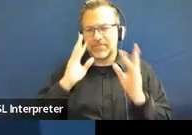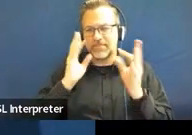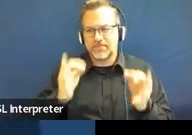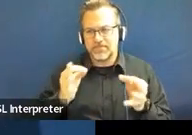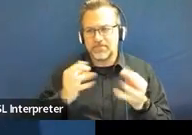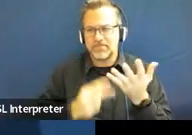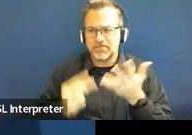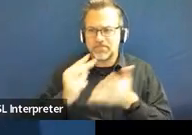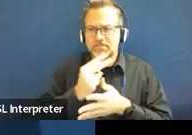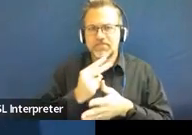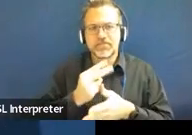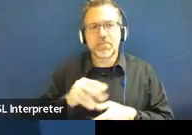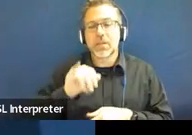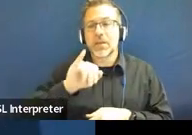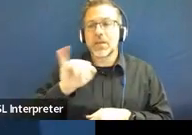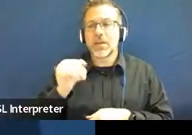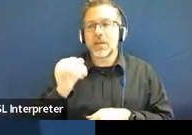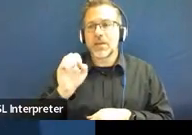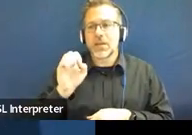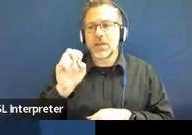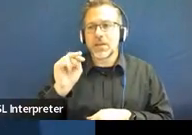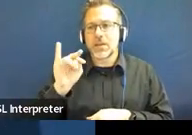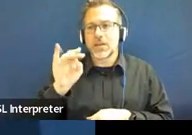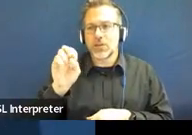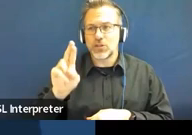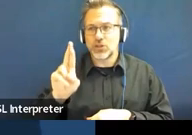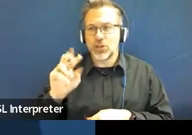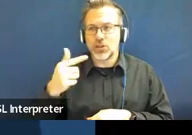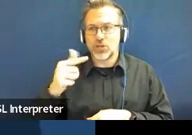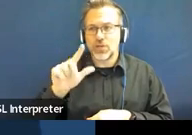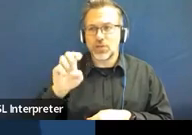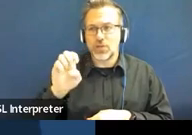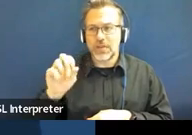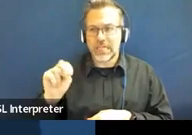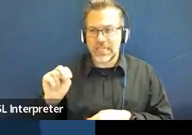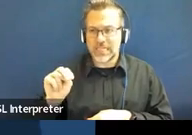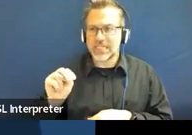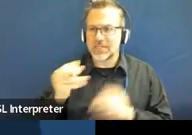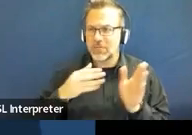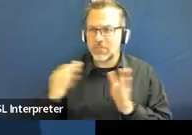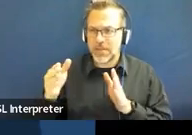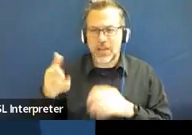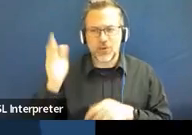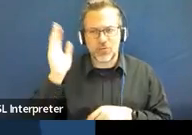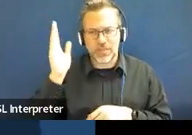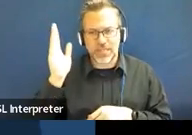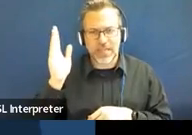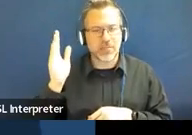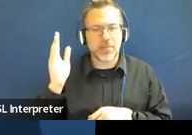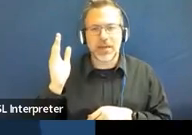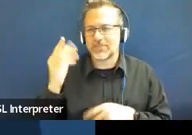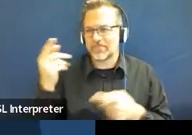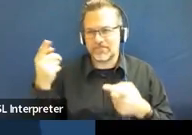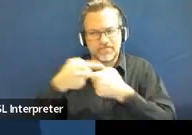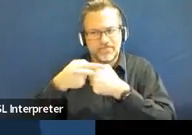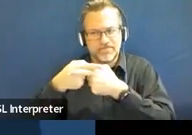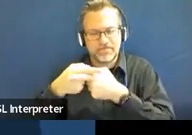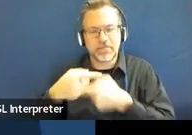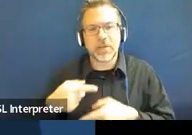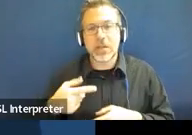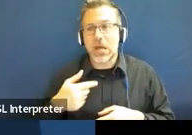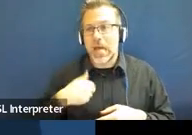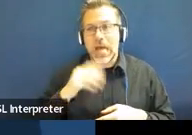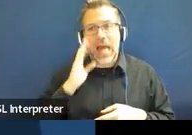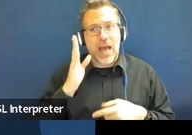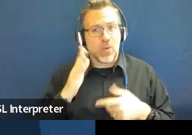Jennifer Gleason was going to present this for us, but she is unavailable this afternoon, so we're going to bumble through it